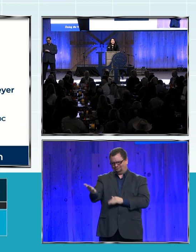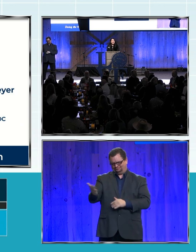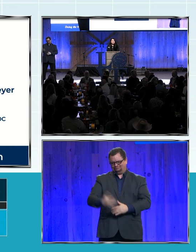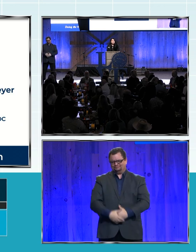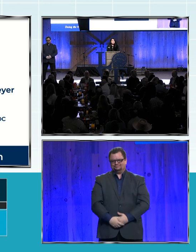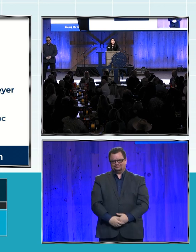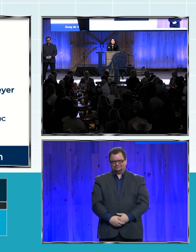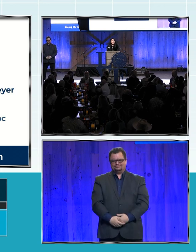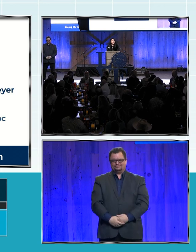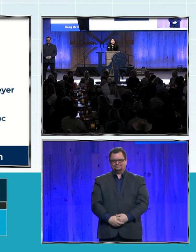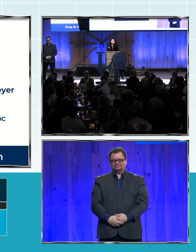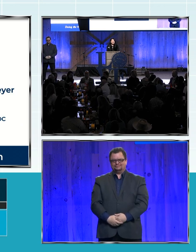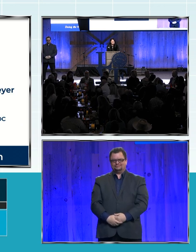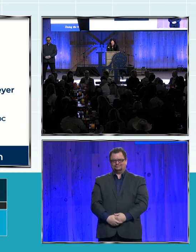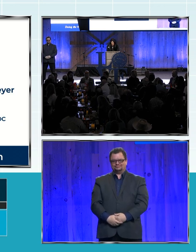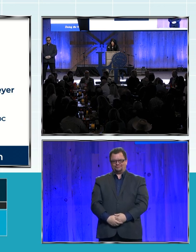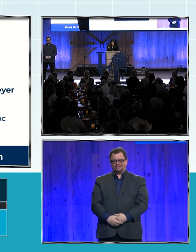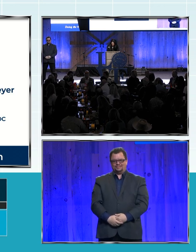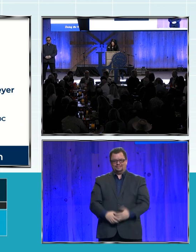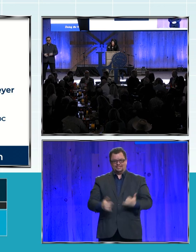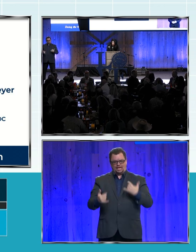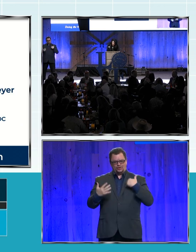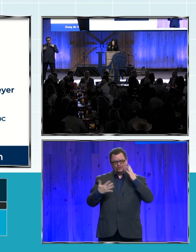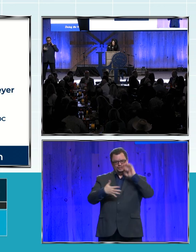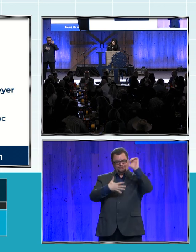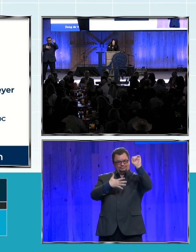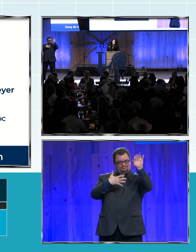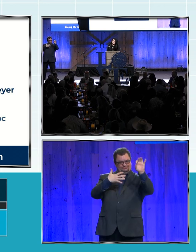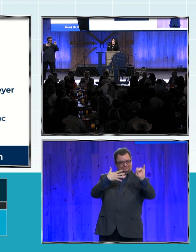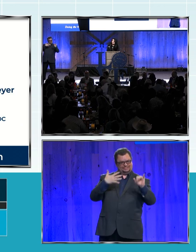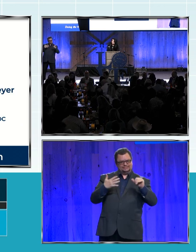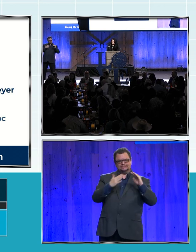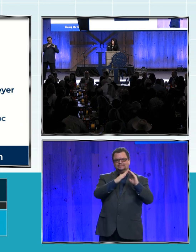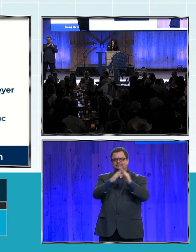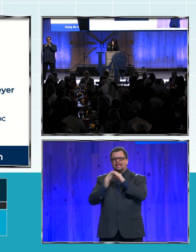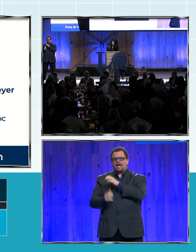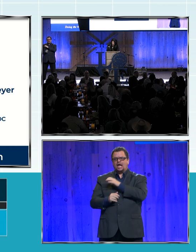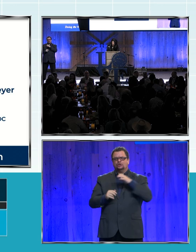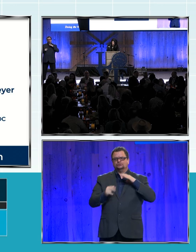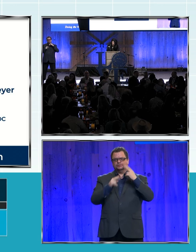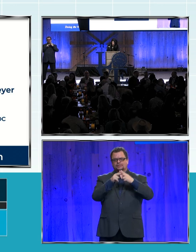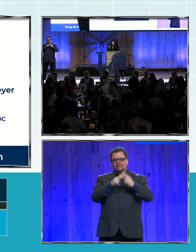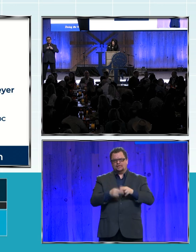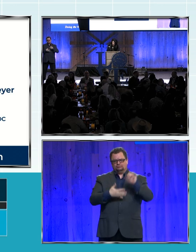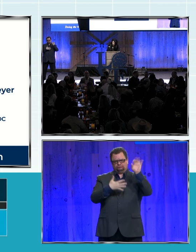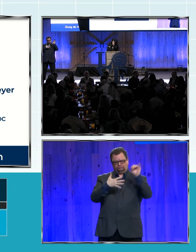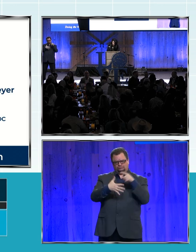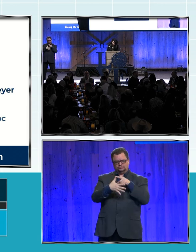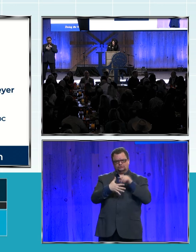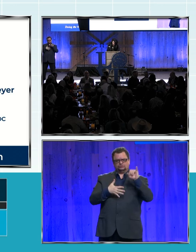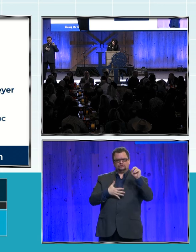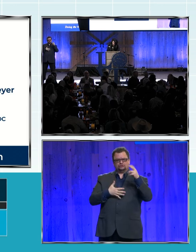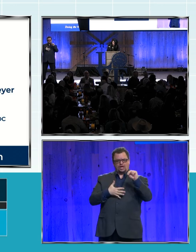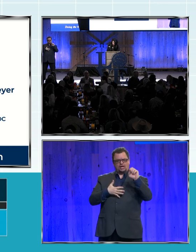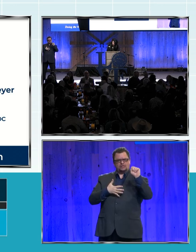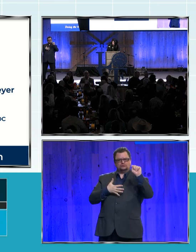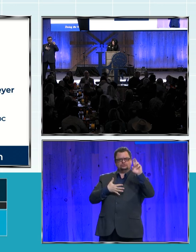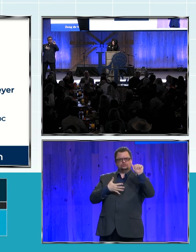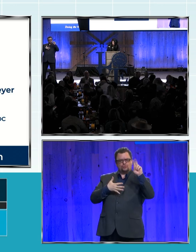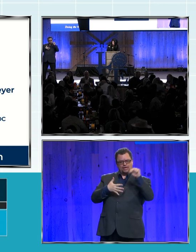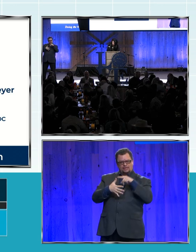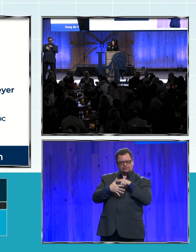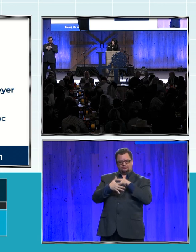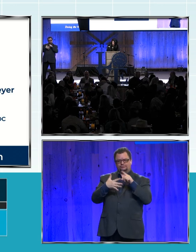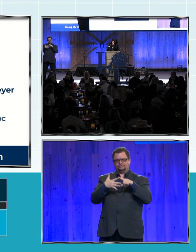Let me read all of the City Councilors. President Tom Strand, Councilmember Randy Helms,